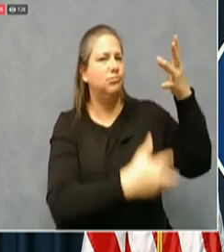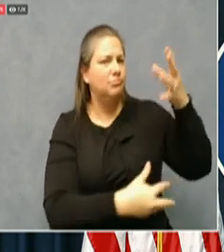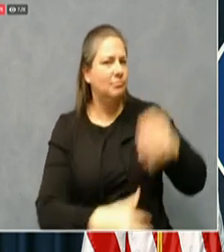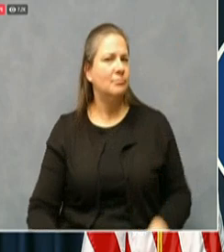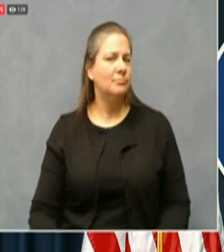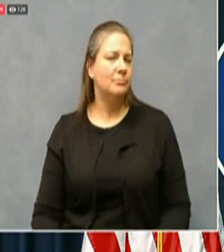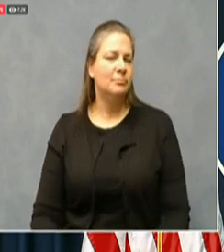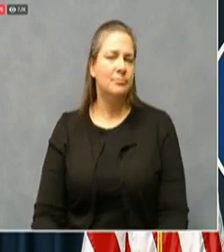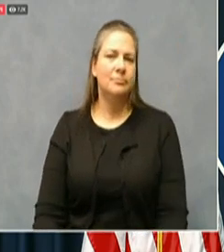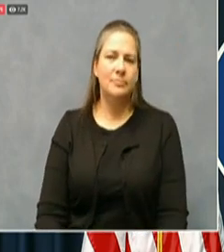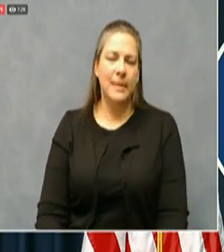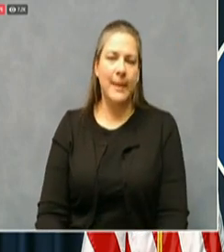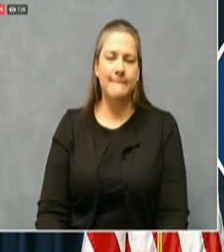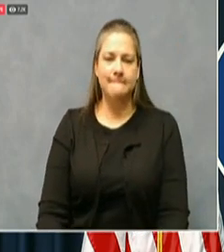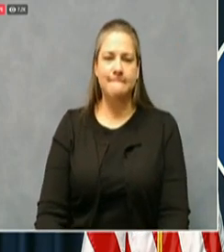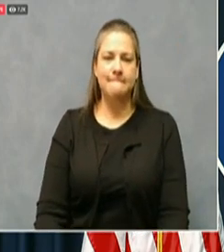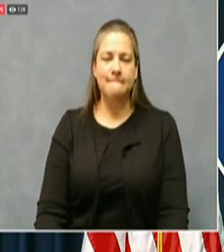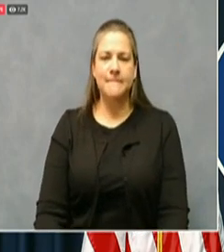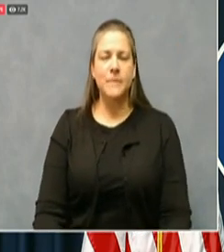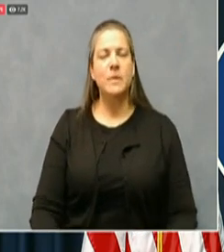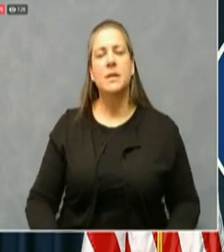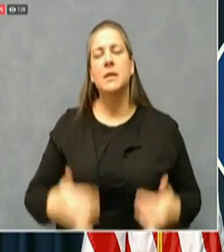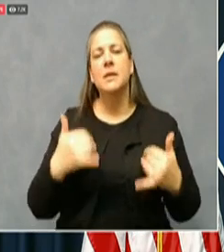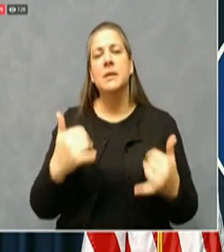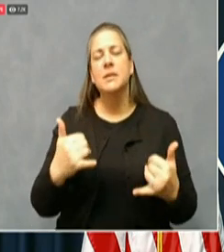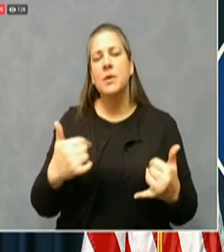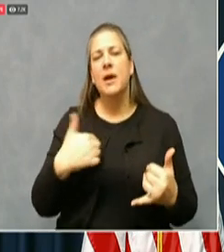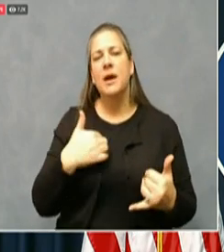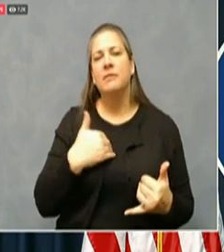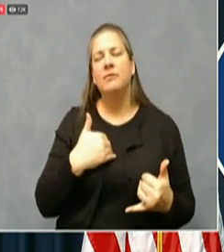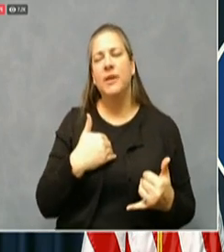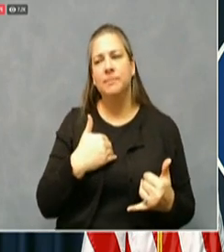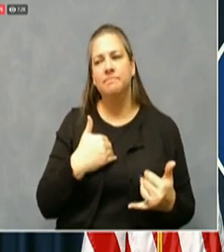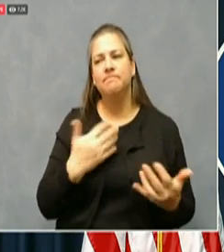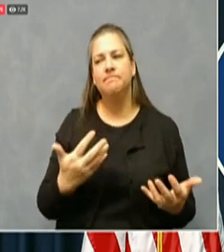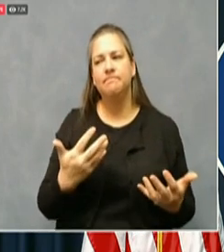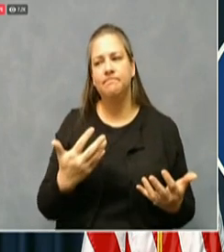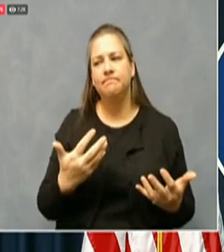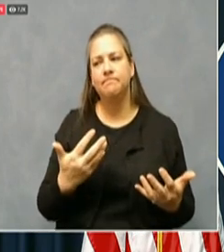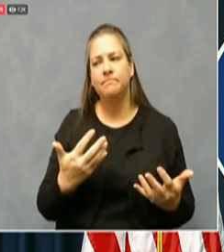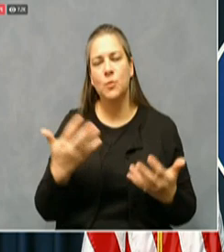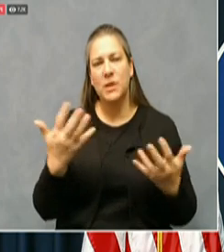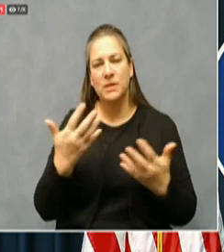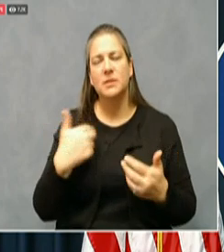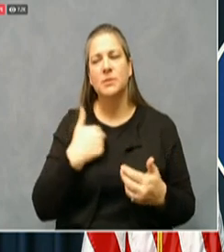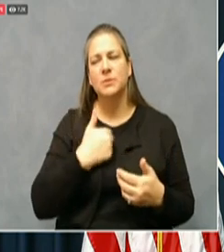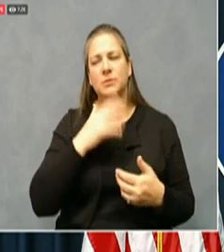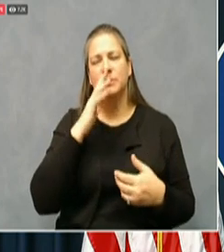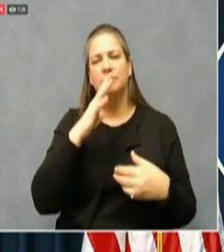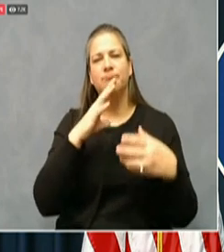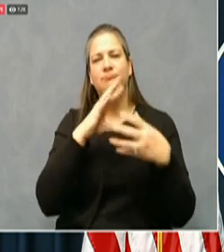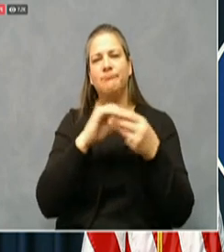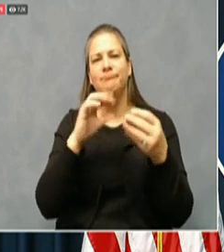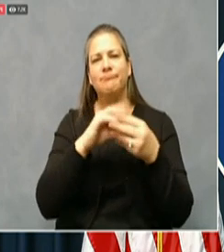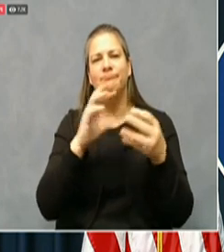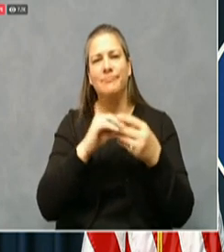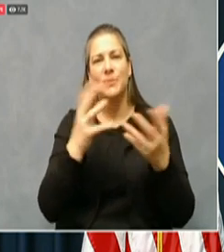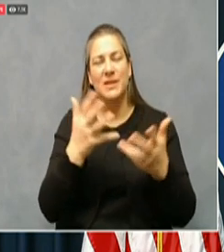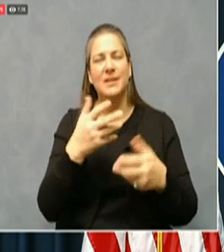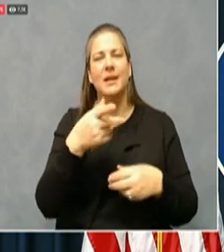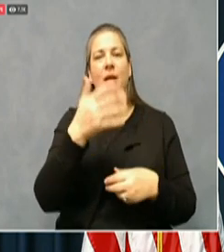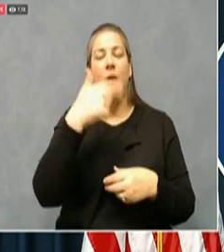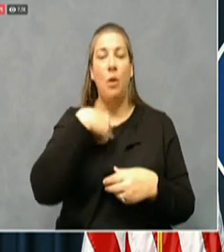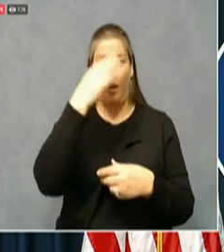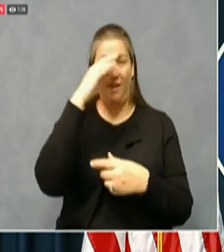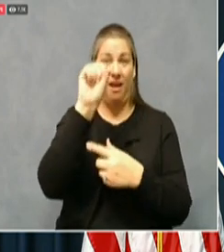Today we also have another example of the fact that these aren't names and and genders